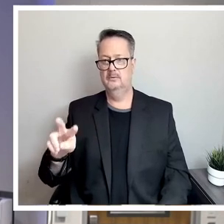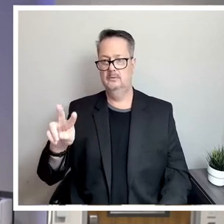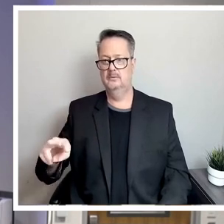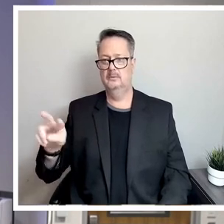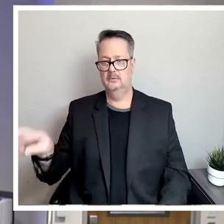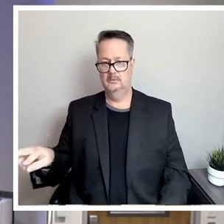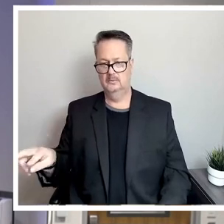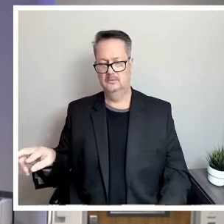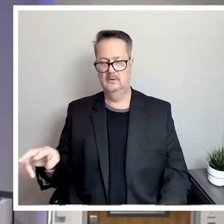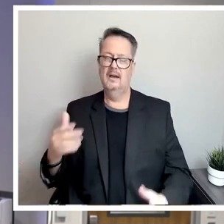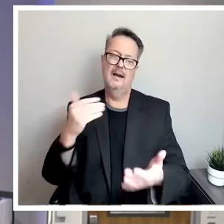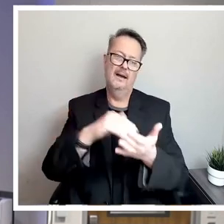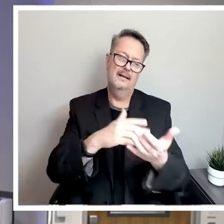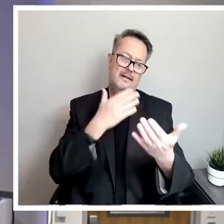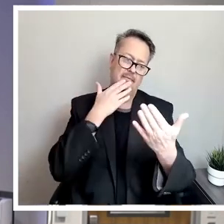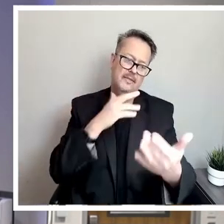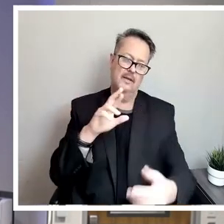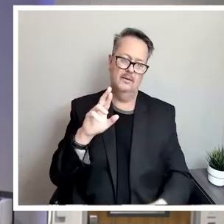thank you, Rosie, for calling in.